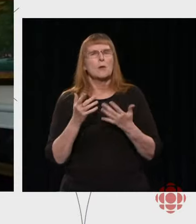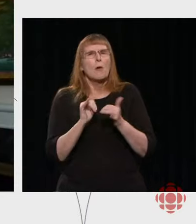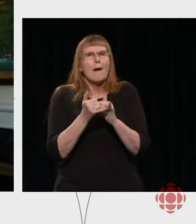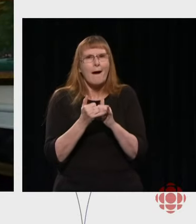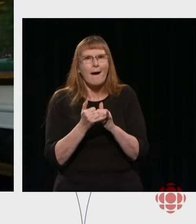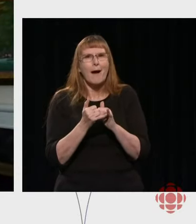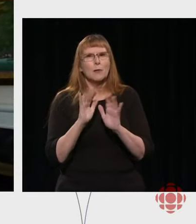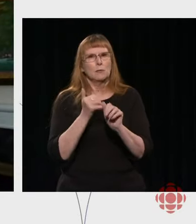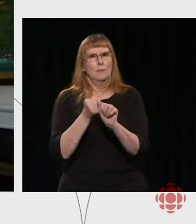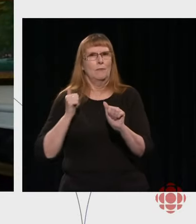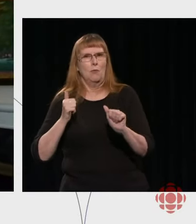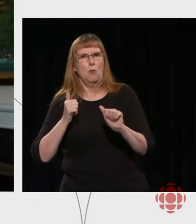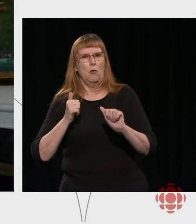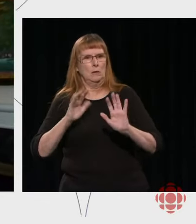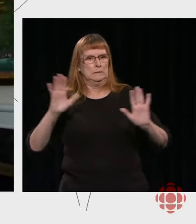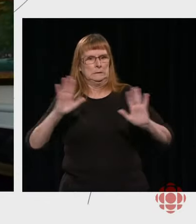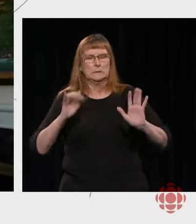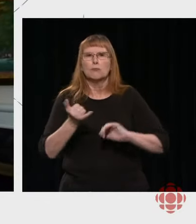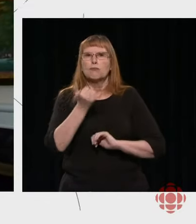disinformation.